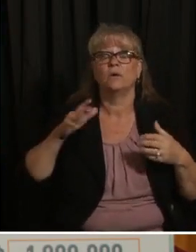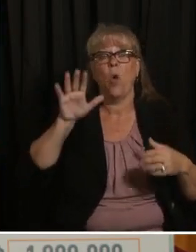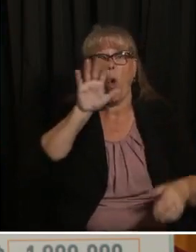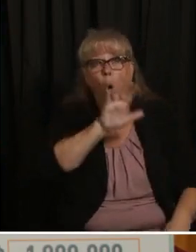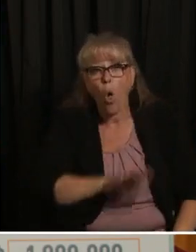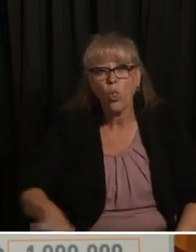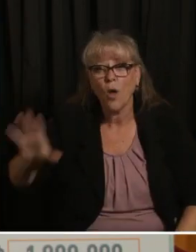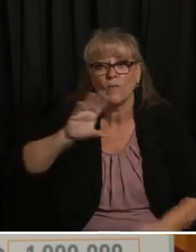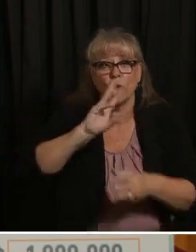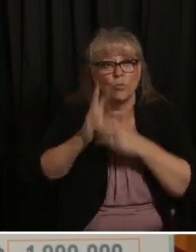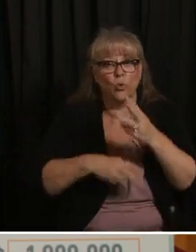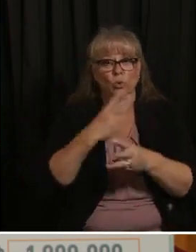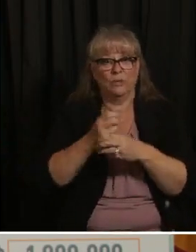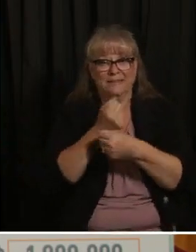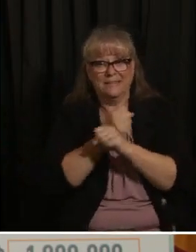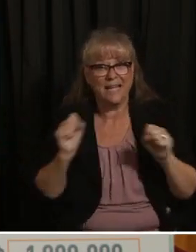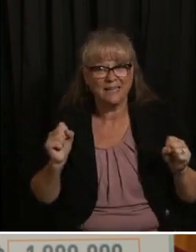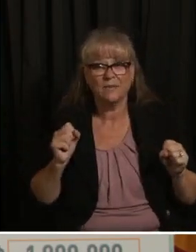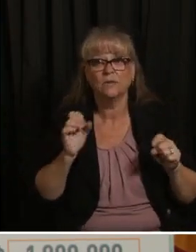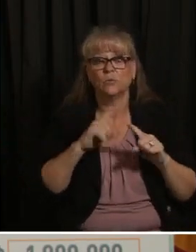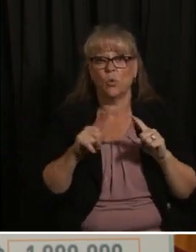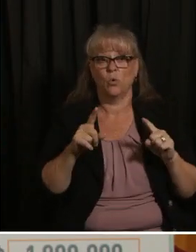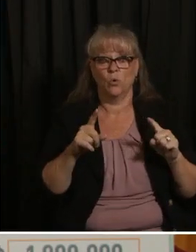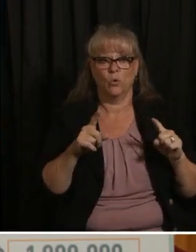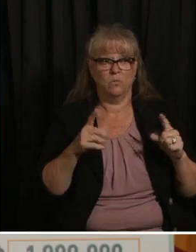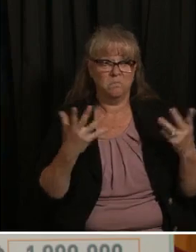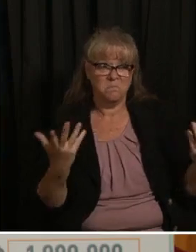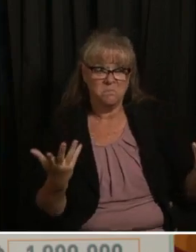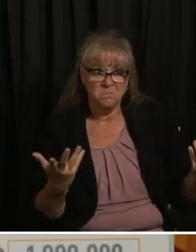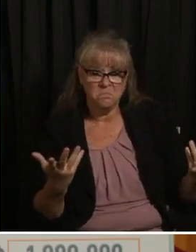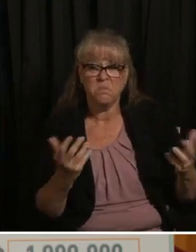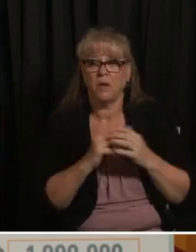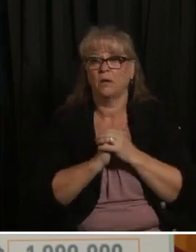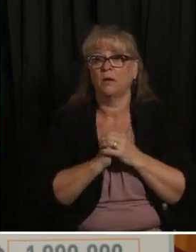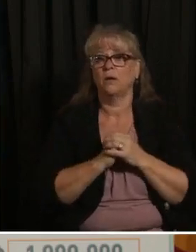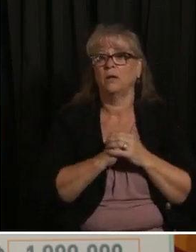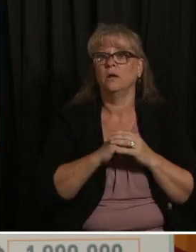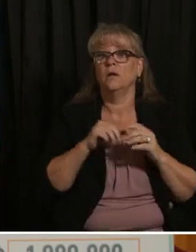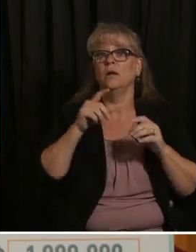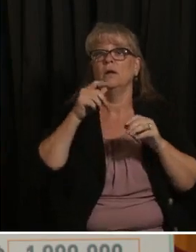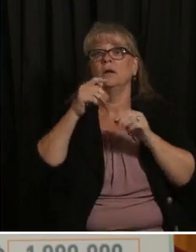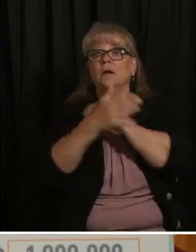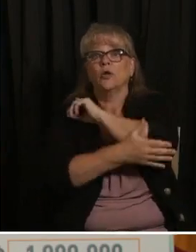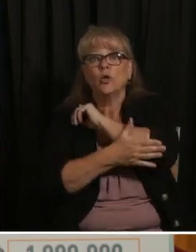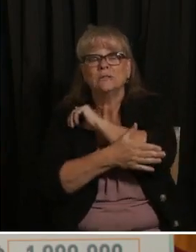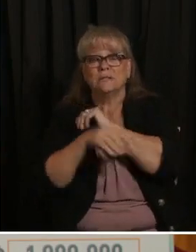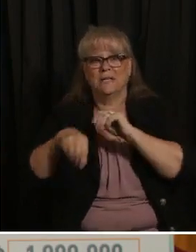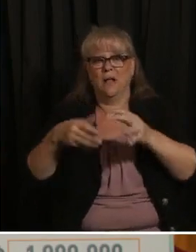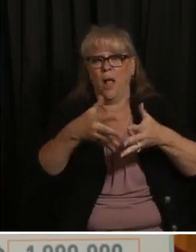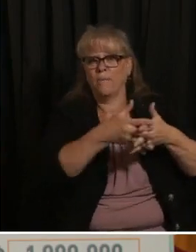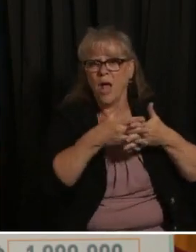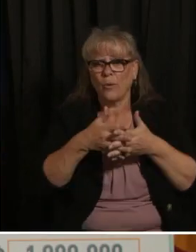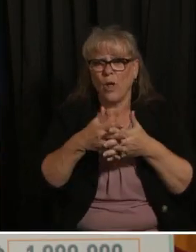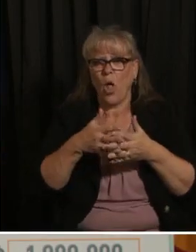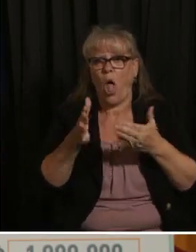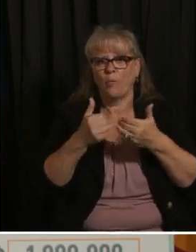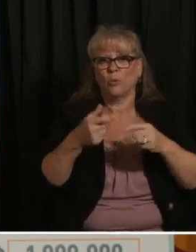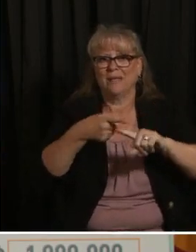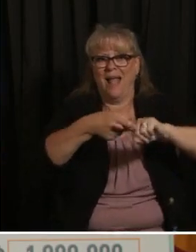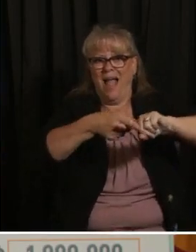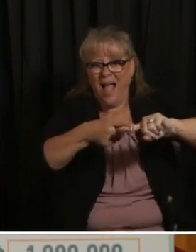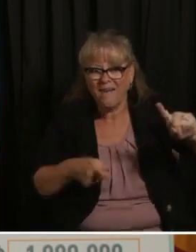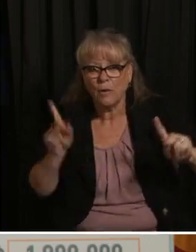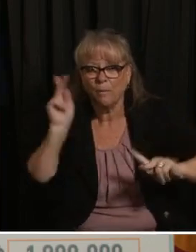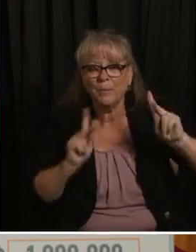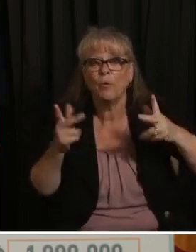in countries like the u.s where we've had half the people vaccinated it's you know